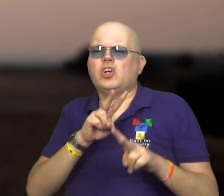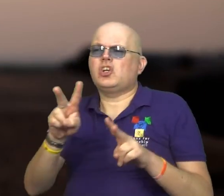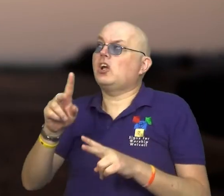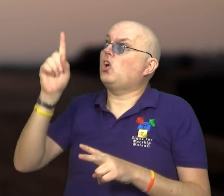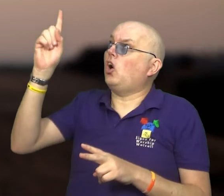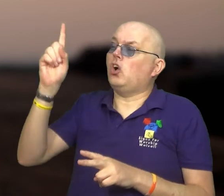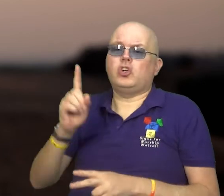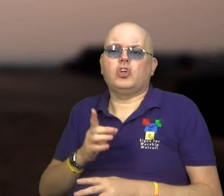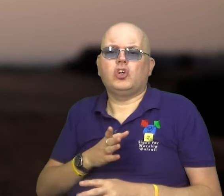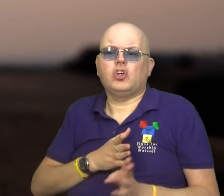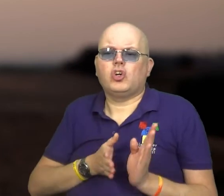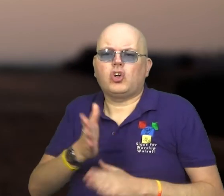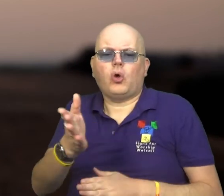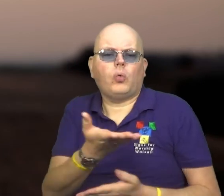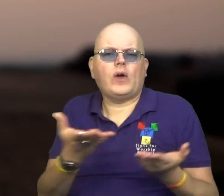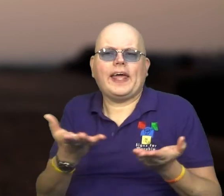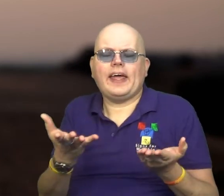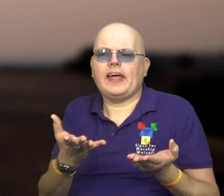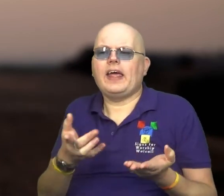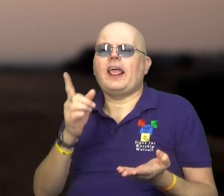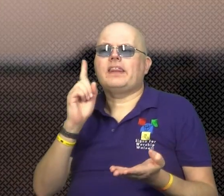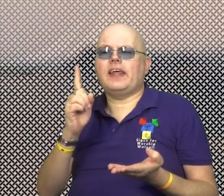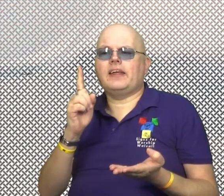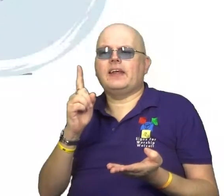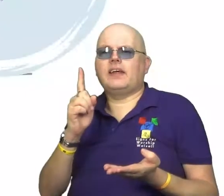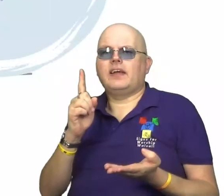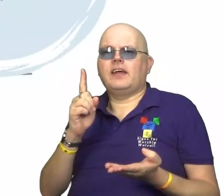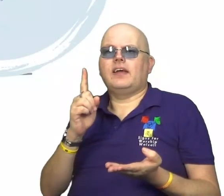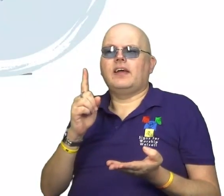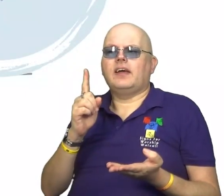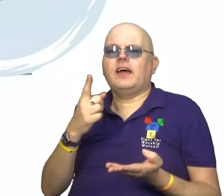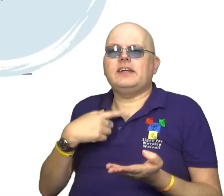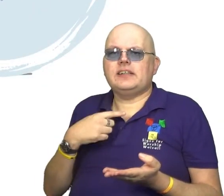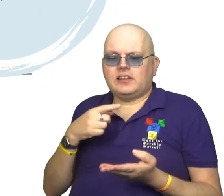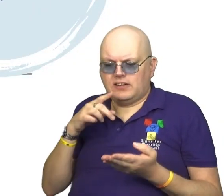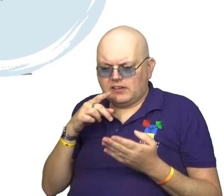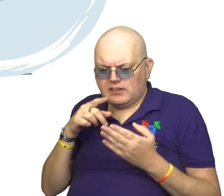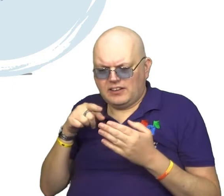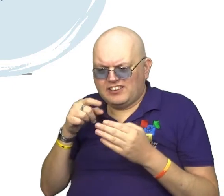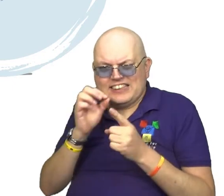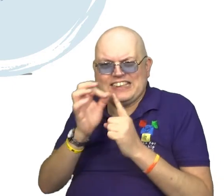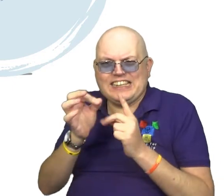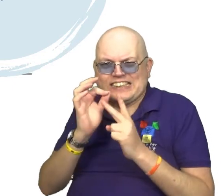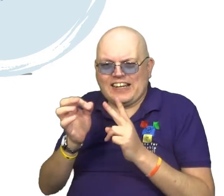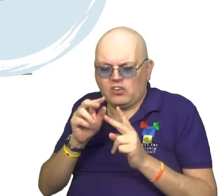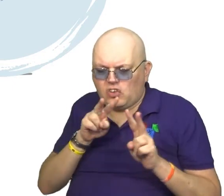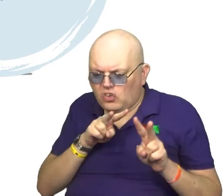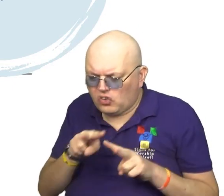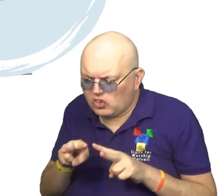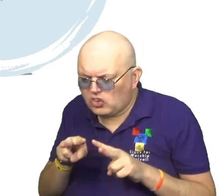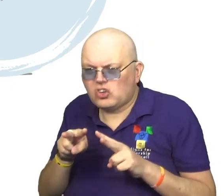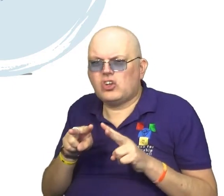See where God is pointing you. But then we need to use our bifocal lenses that are to do with the details.